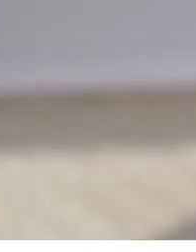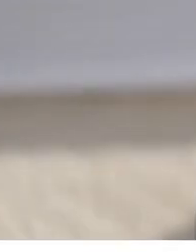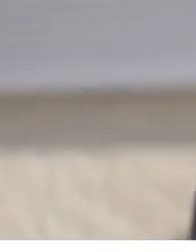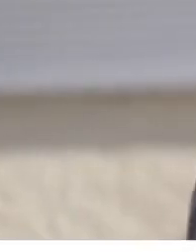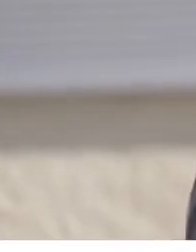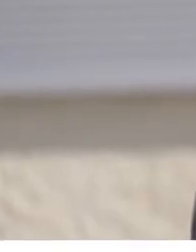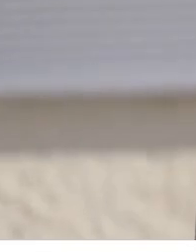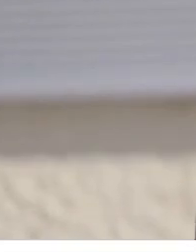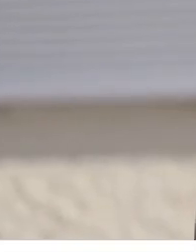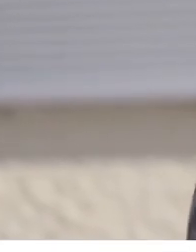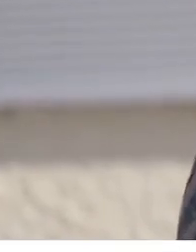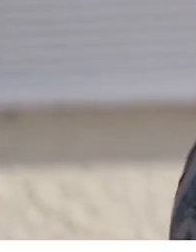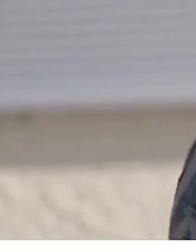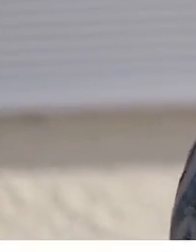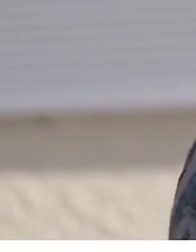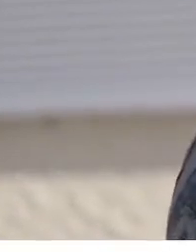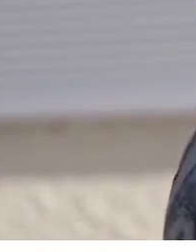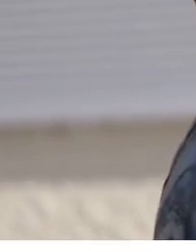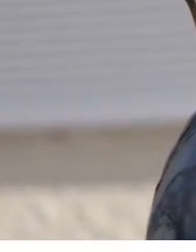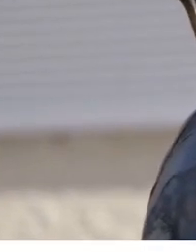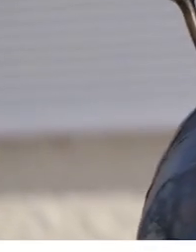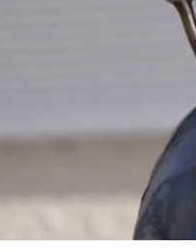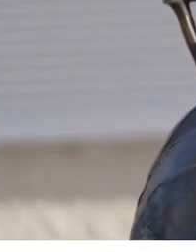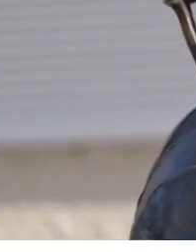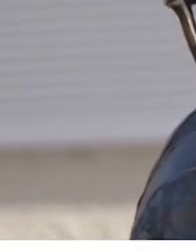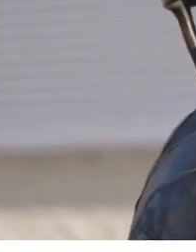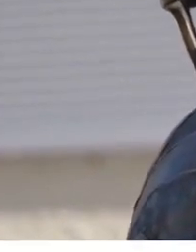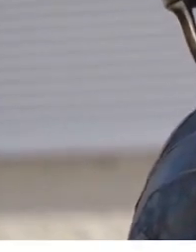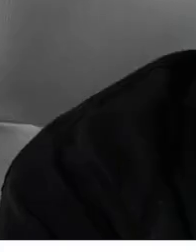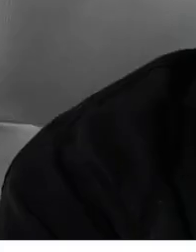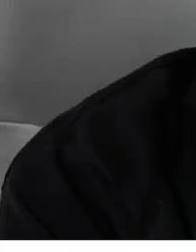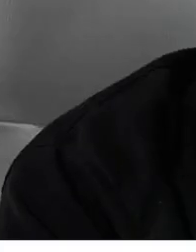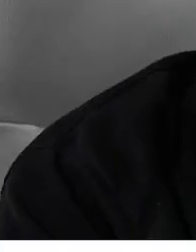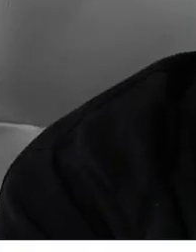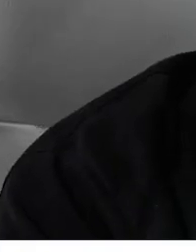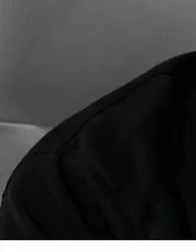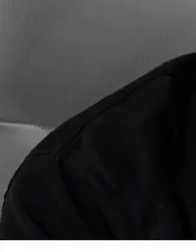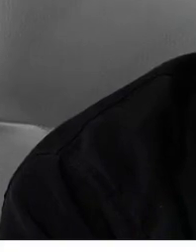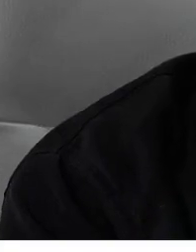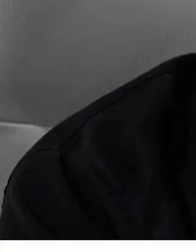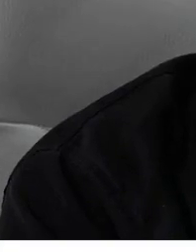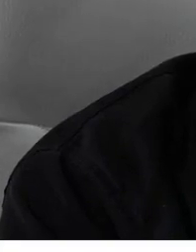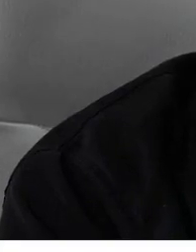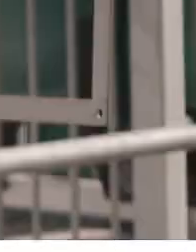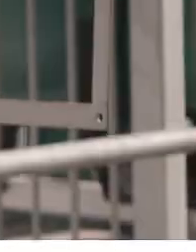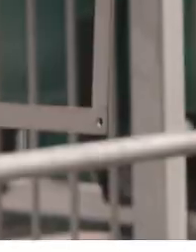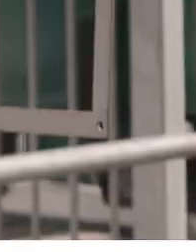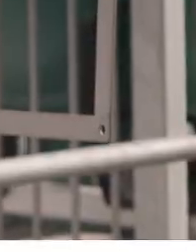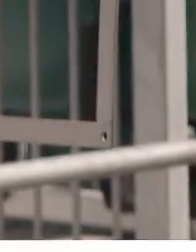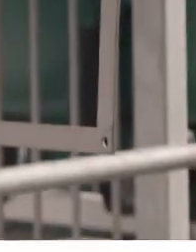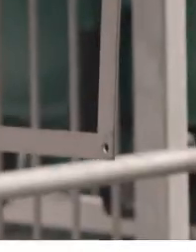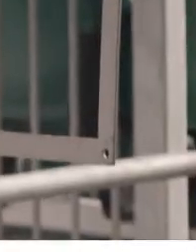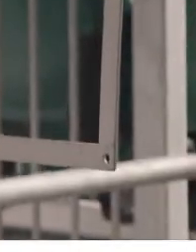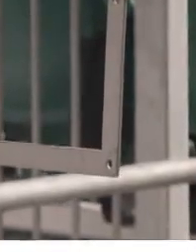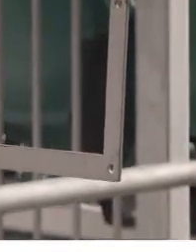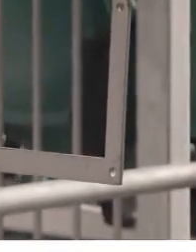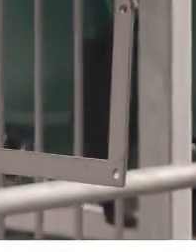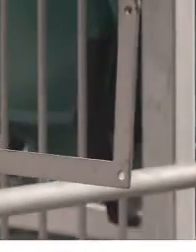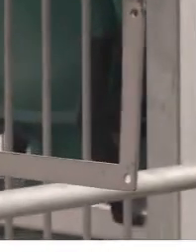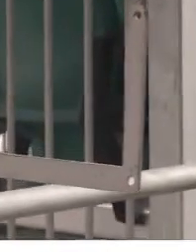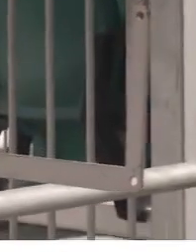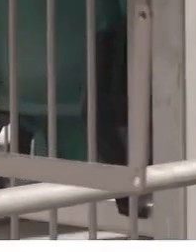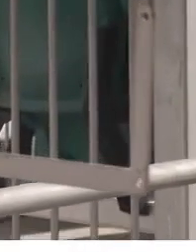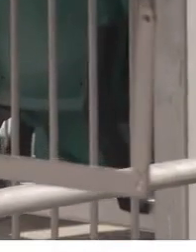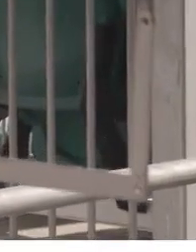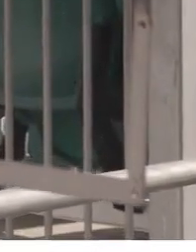What I miss is being out there, coming through the gate, and getting ready to play. I miss the